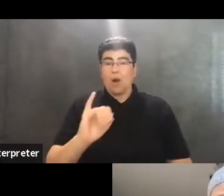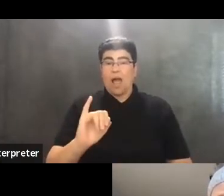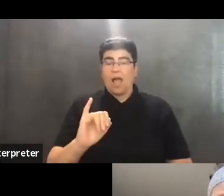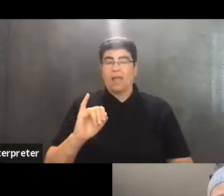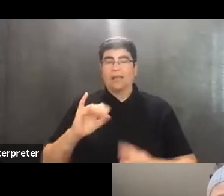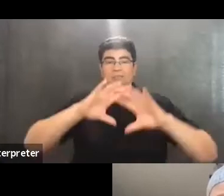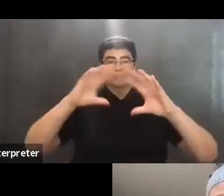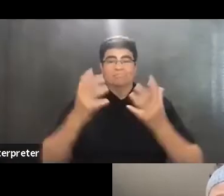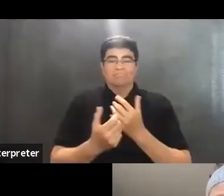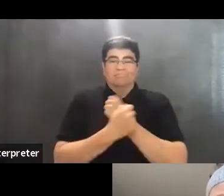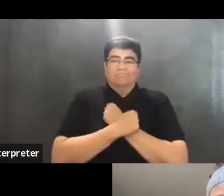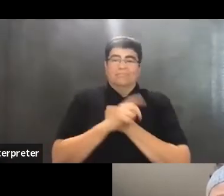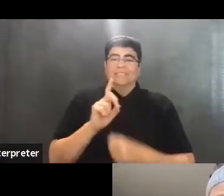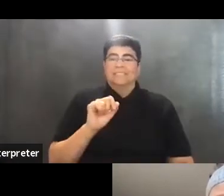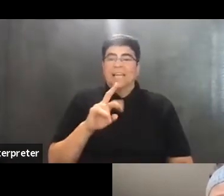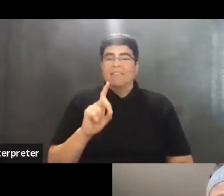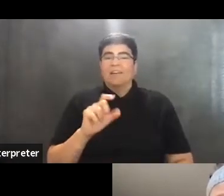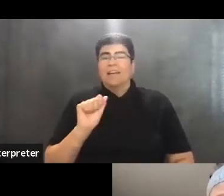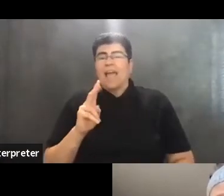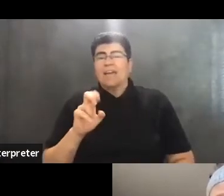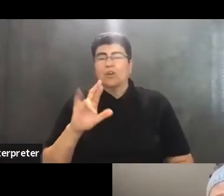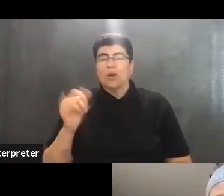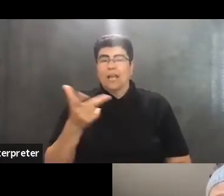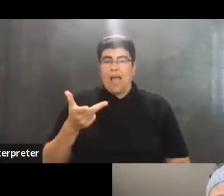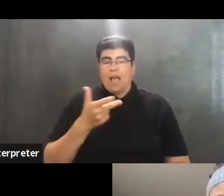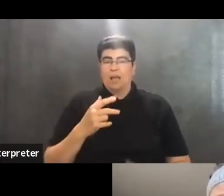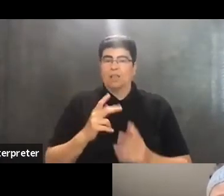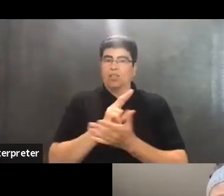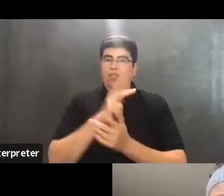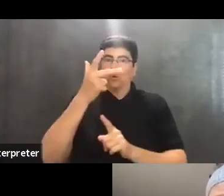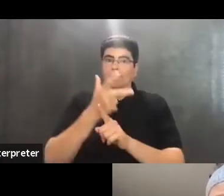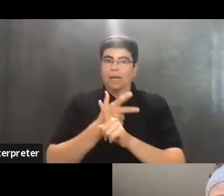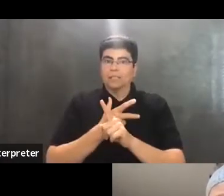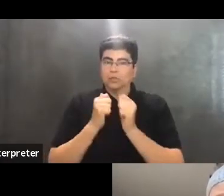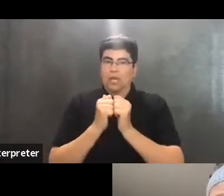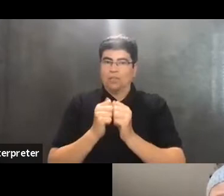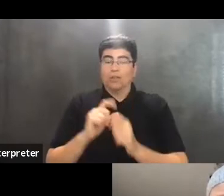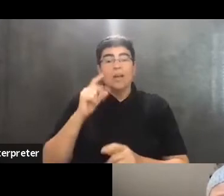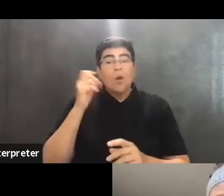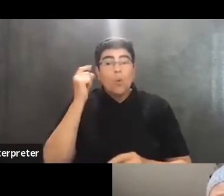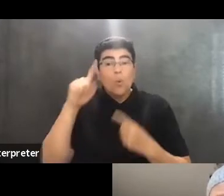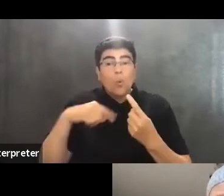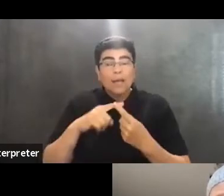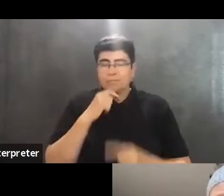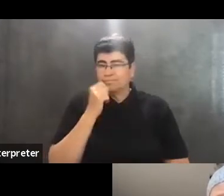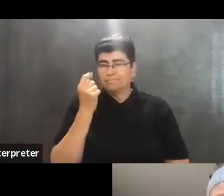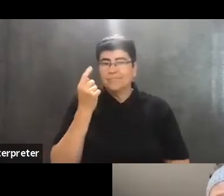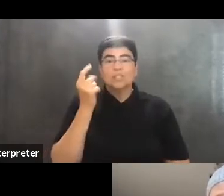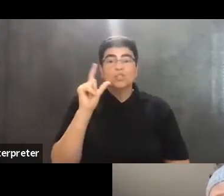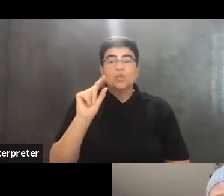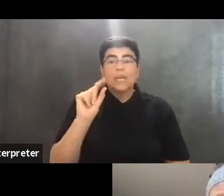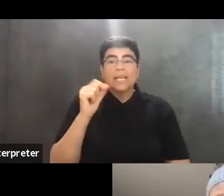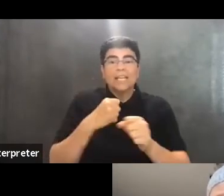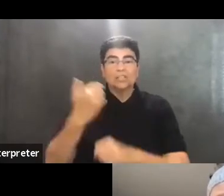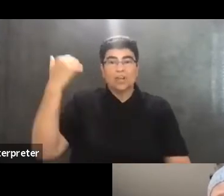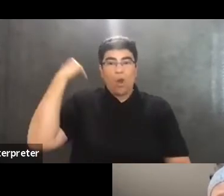and Avery and I spent three very intense months, 20 years ago, thinking about a